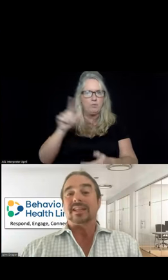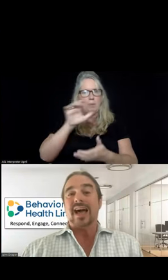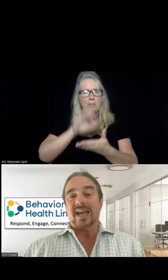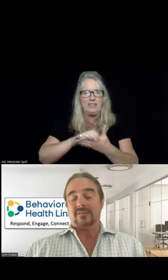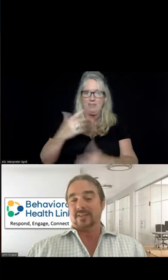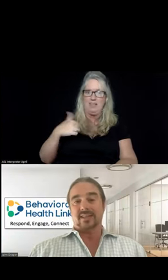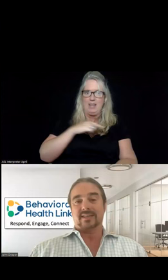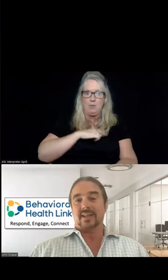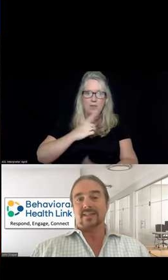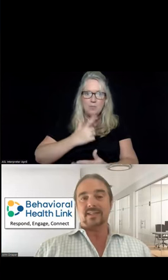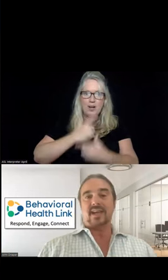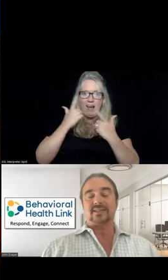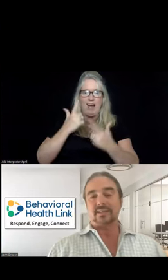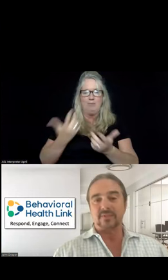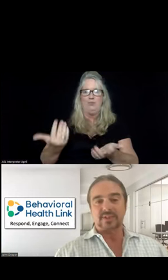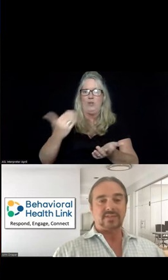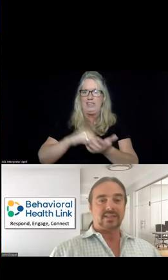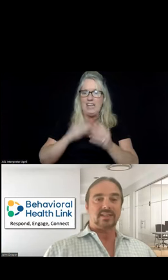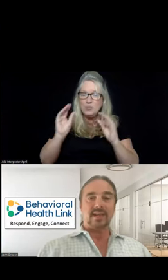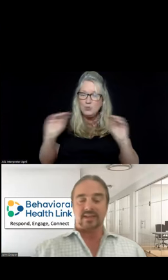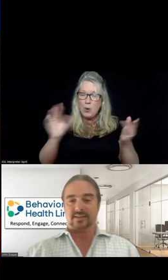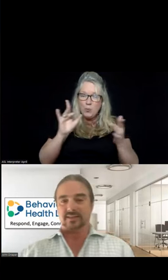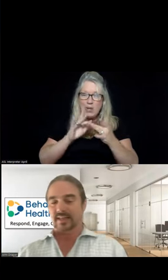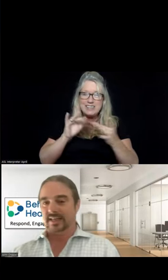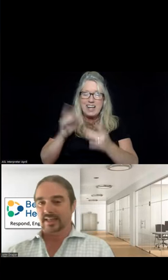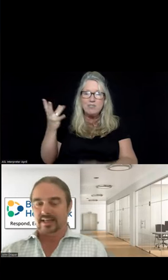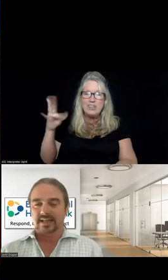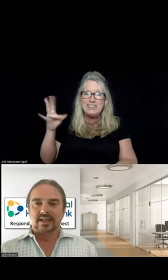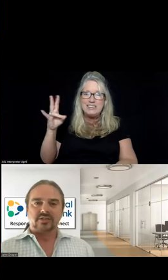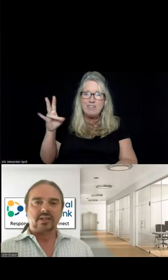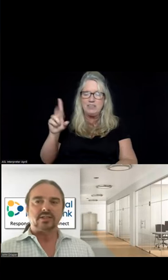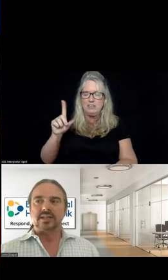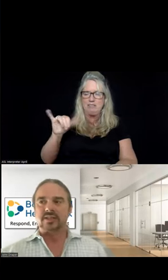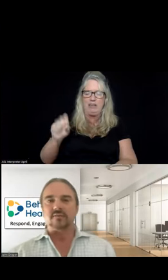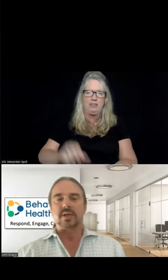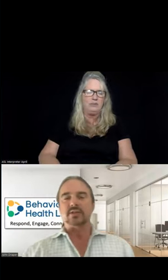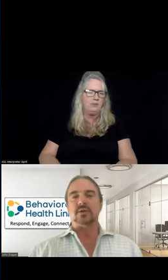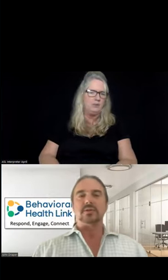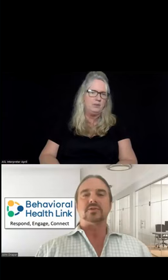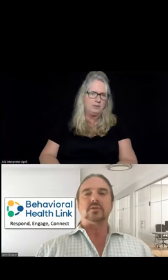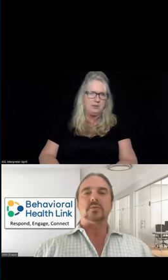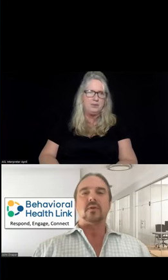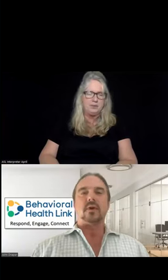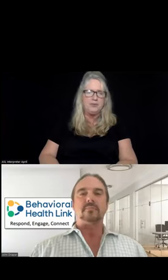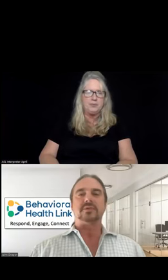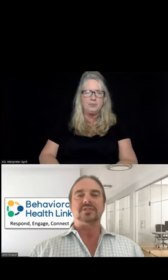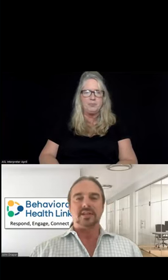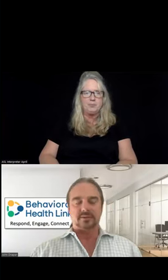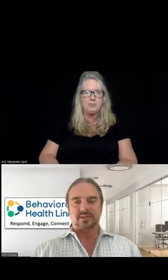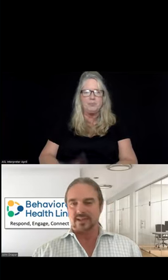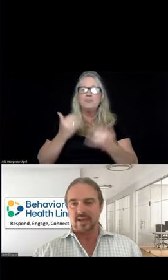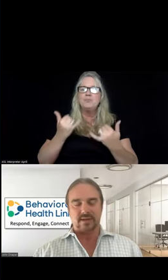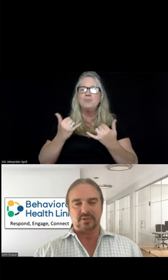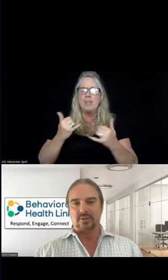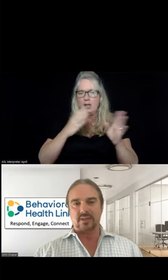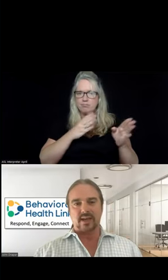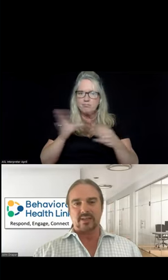we were alive. Again, not contacting them for 17 days. So let's see if we can turn to our presenter